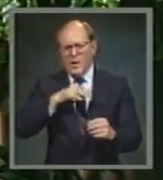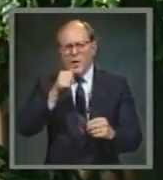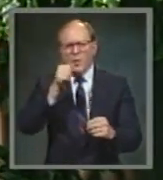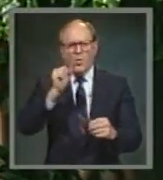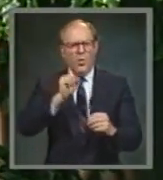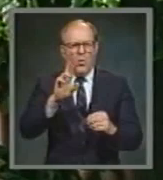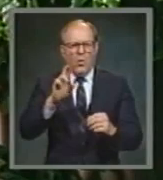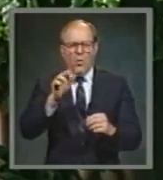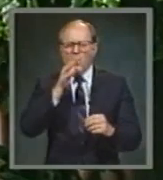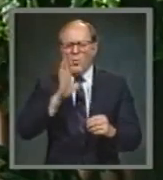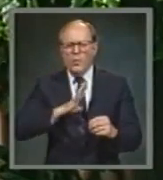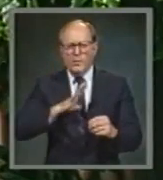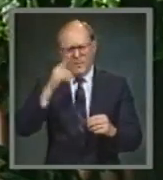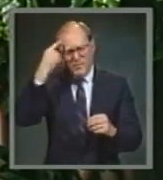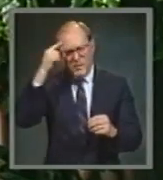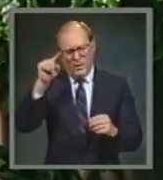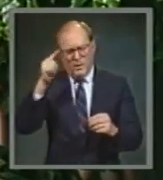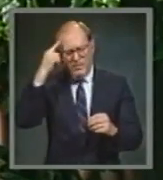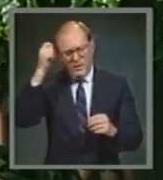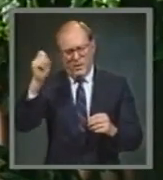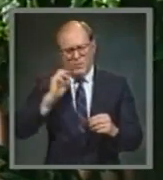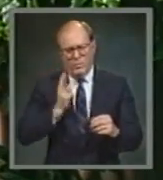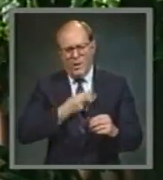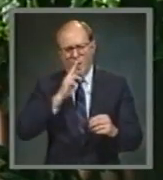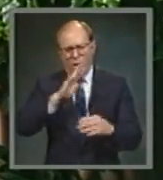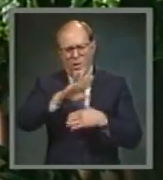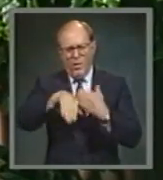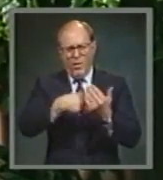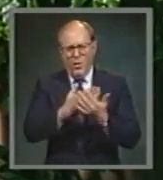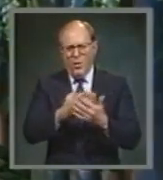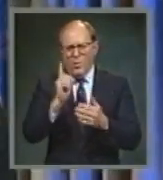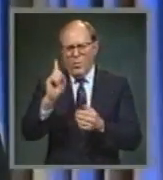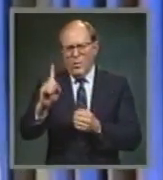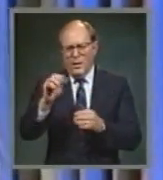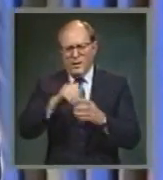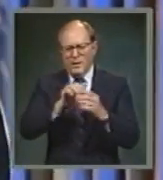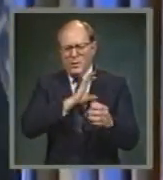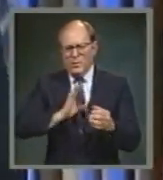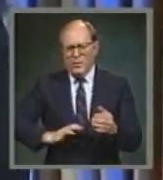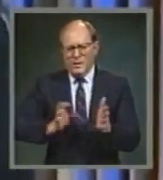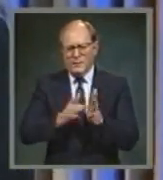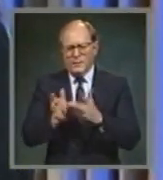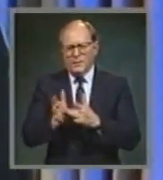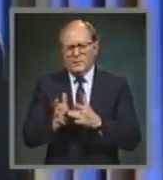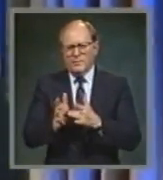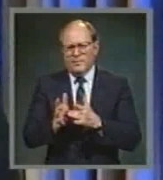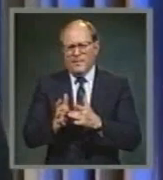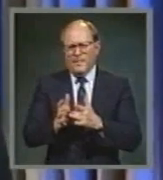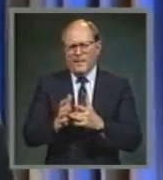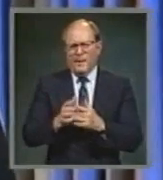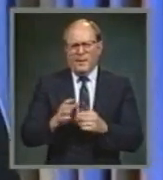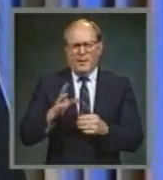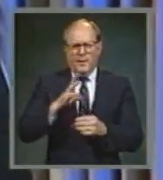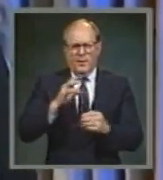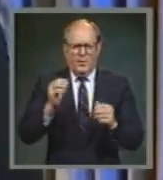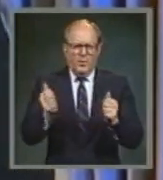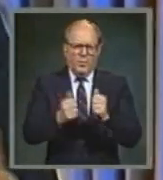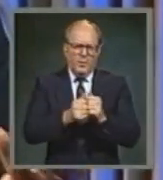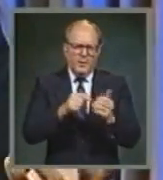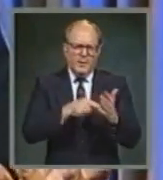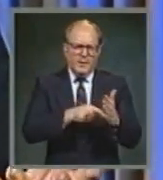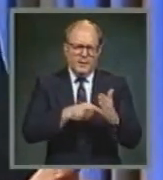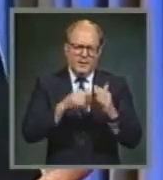For you are all one in Christ Jesus. Having unequivocally established the equality